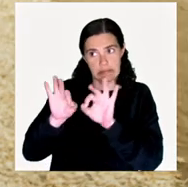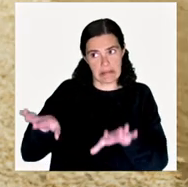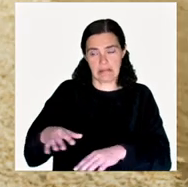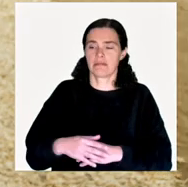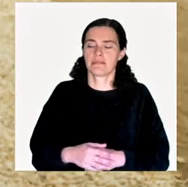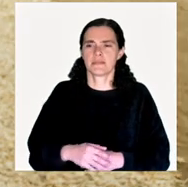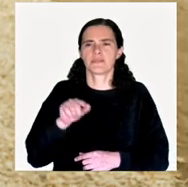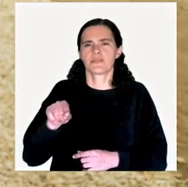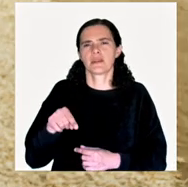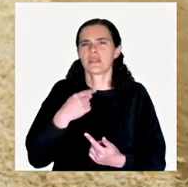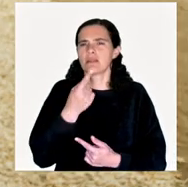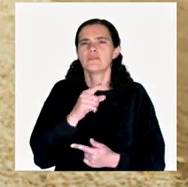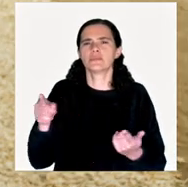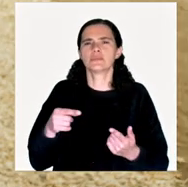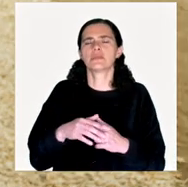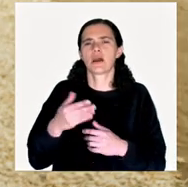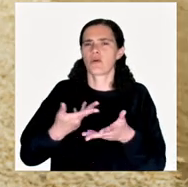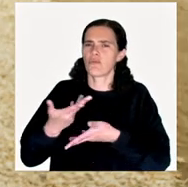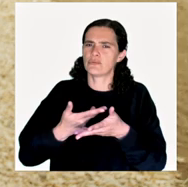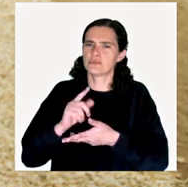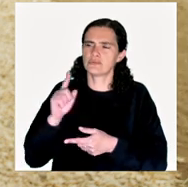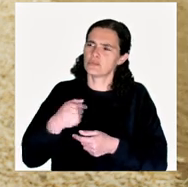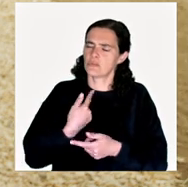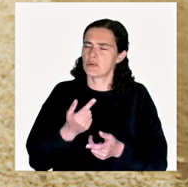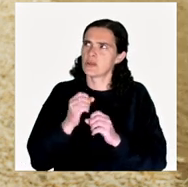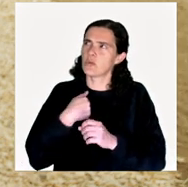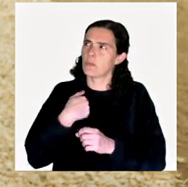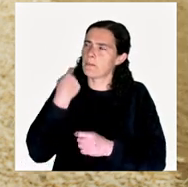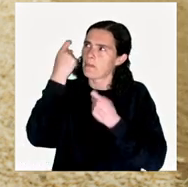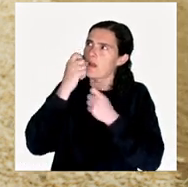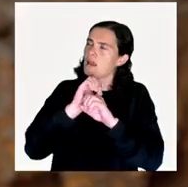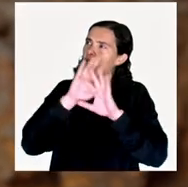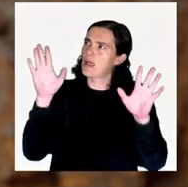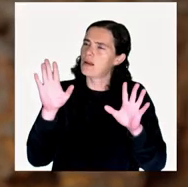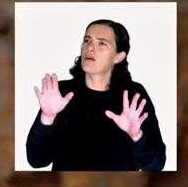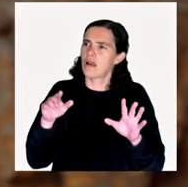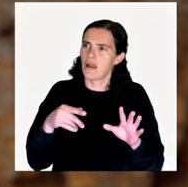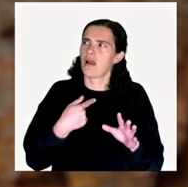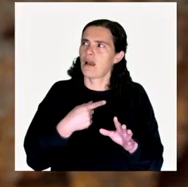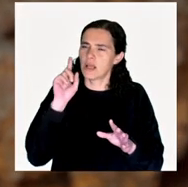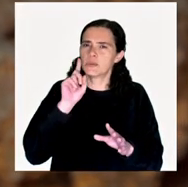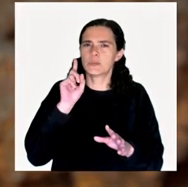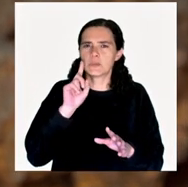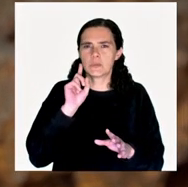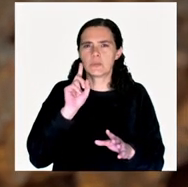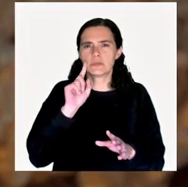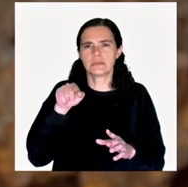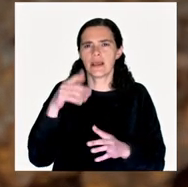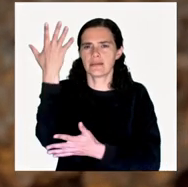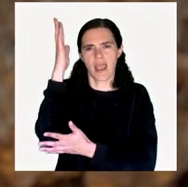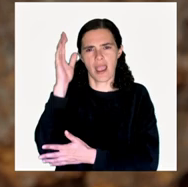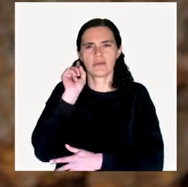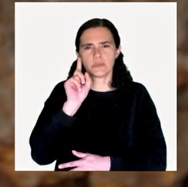architecture to me. And immediately, through our conversation, it became clear that it would be absolutely meaningful